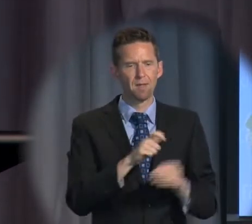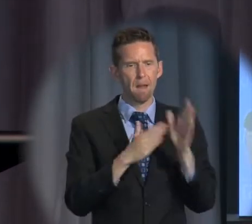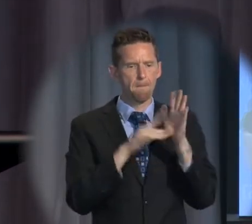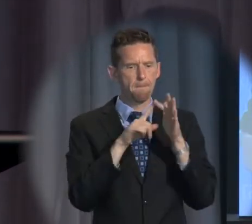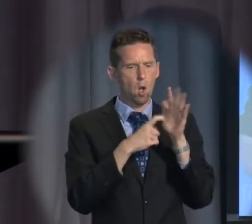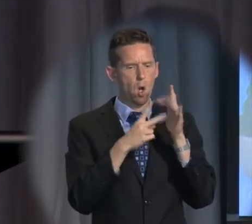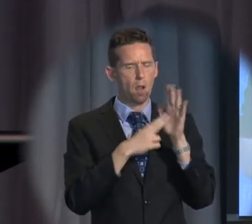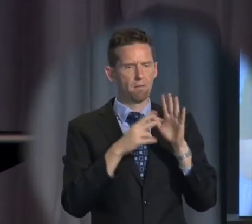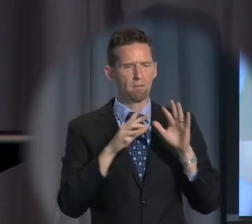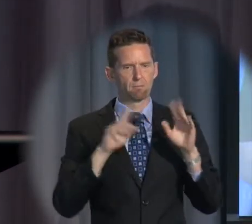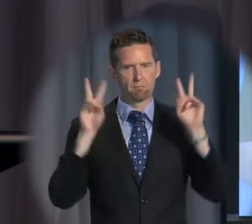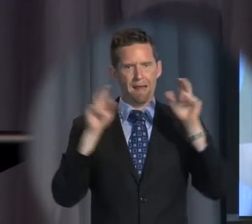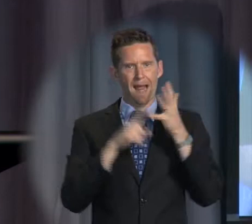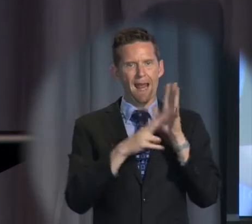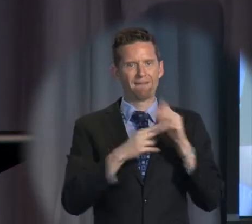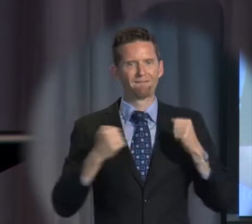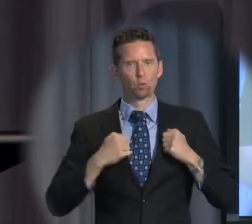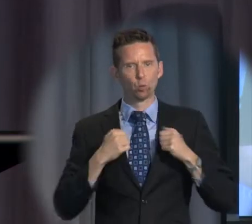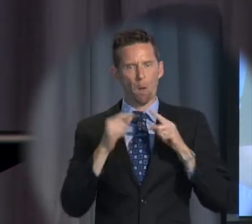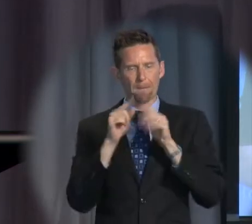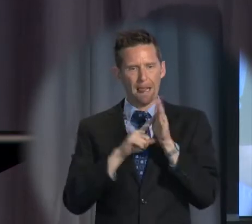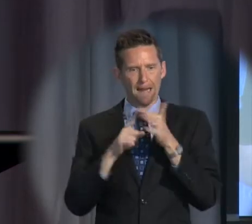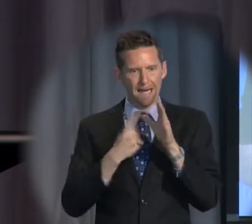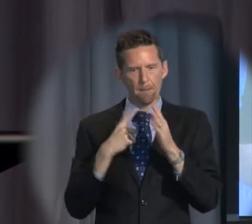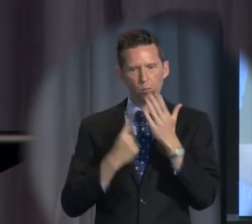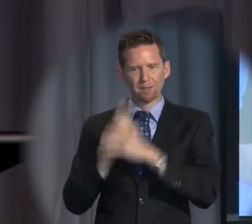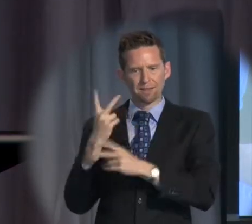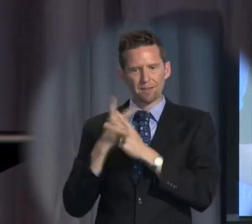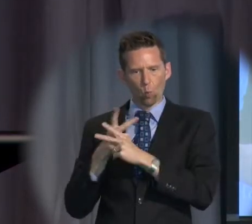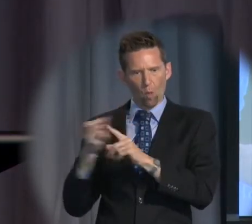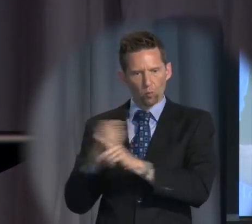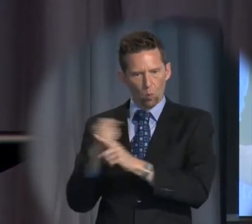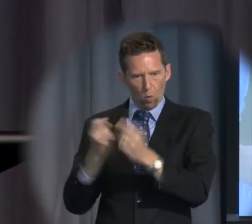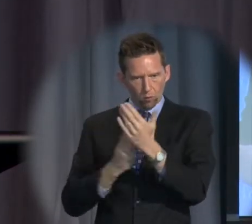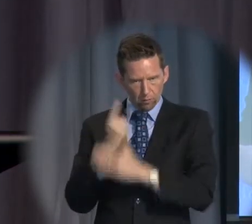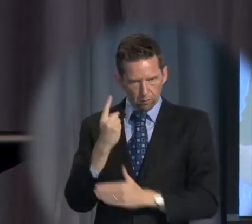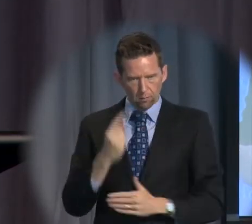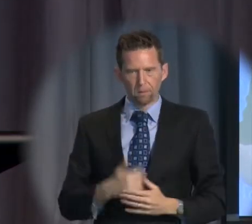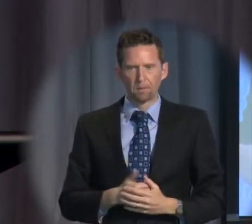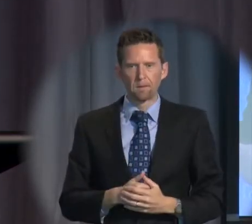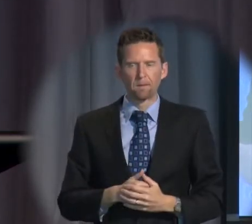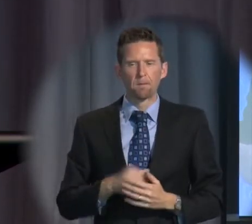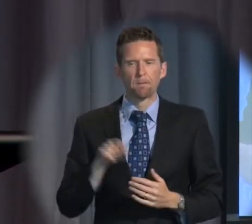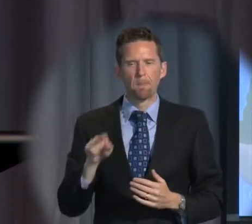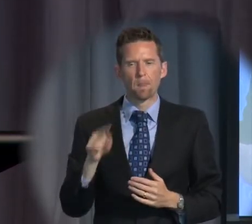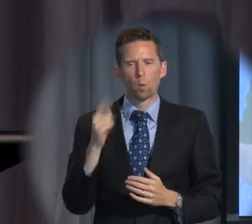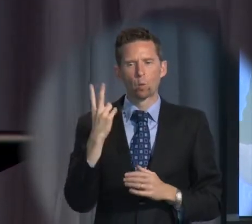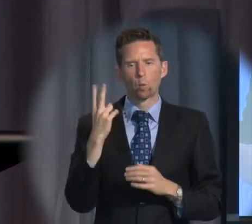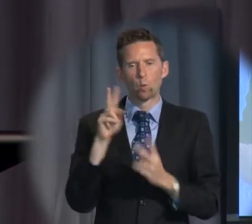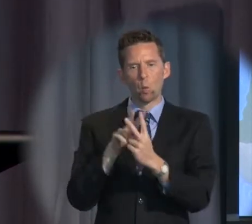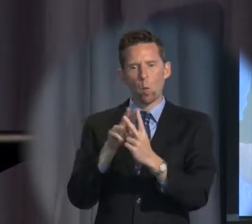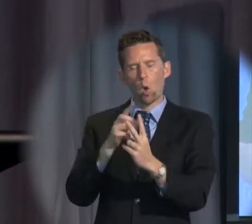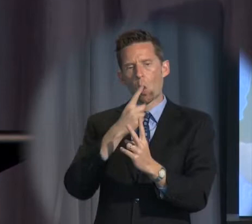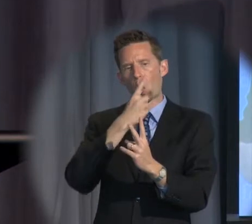unfit to plead in response to a sexual assault in relation to which the two girls